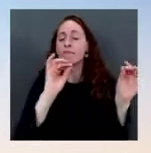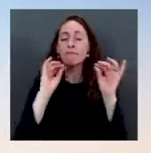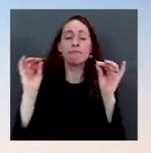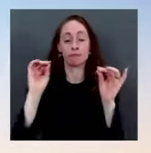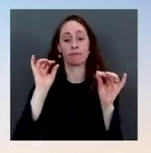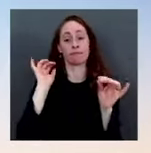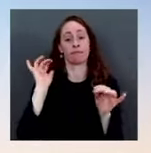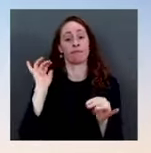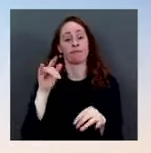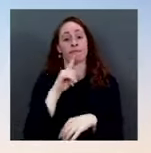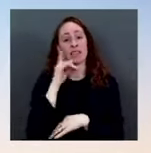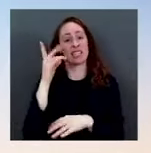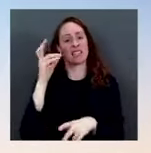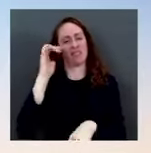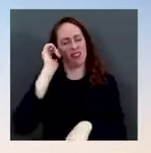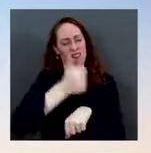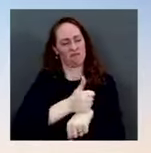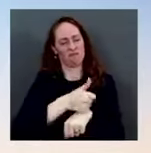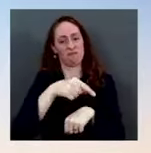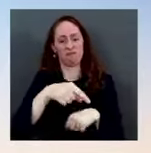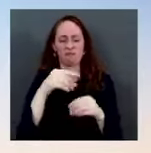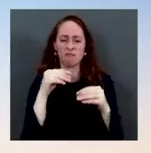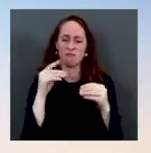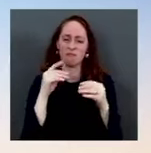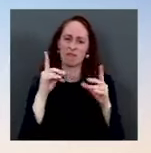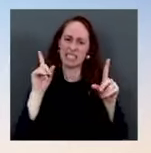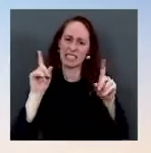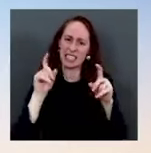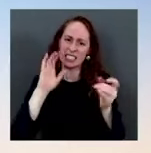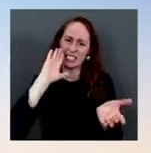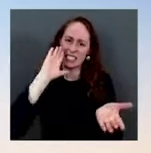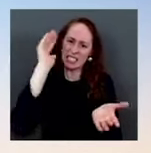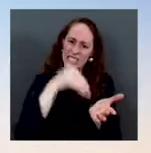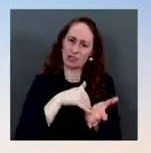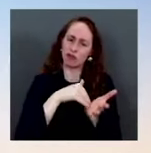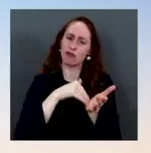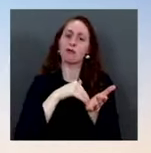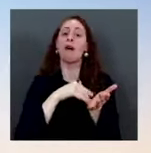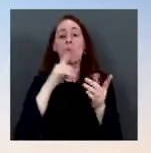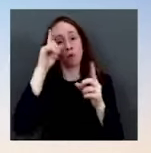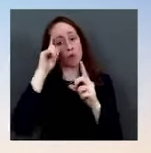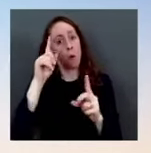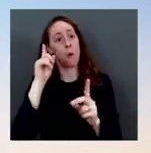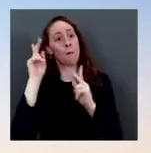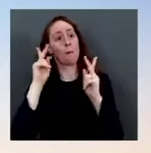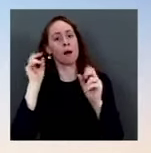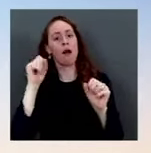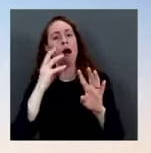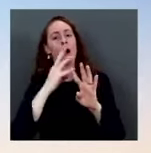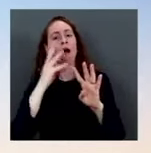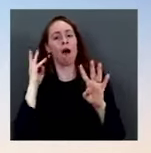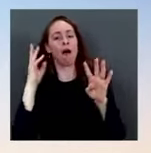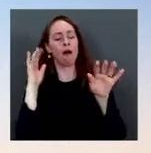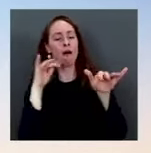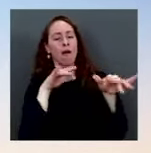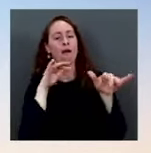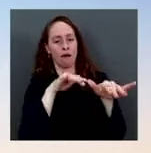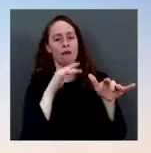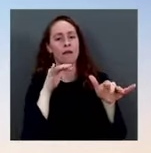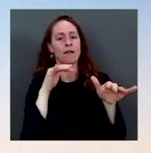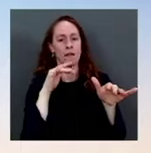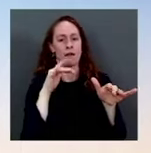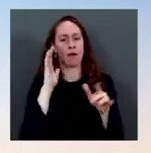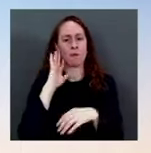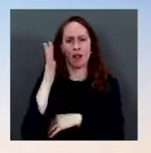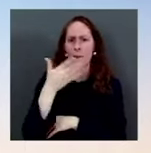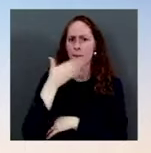again this is building on the testing capacity we've already built to date in january you're still seeing sorry last question you're still seeing these long lines all around the